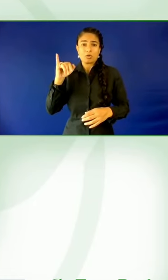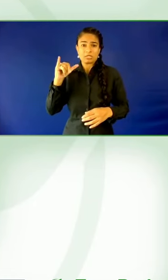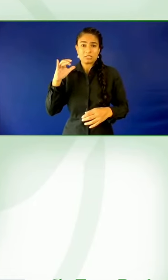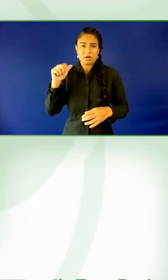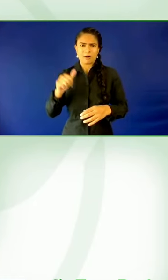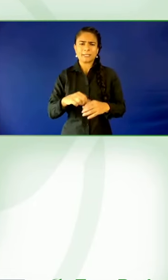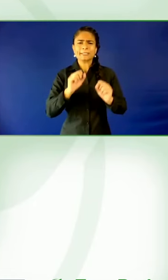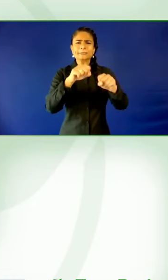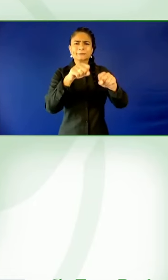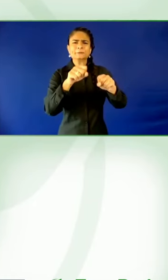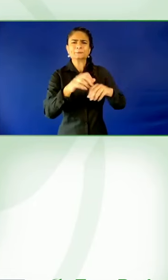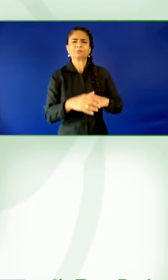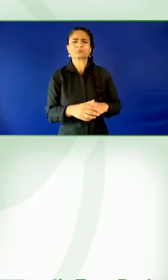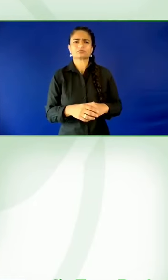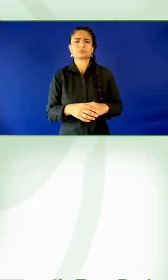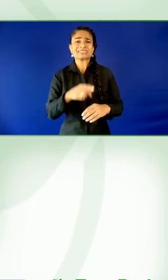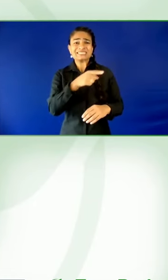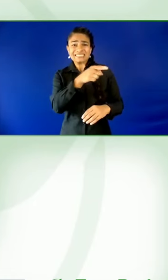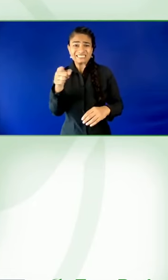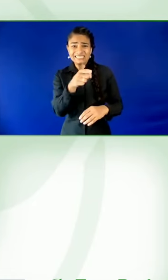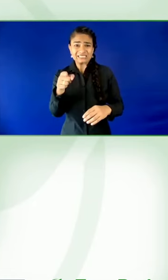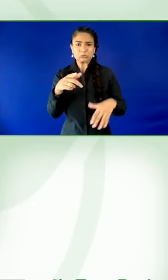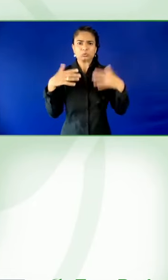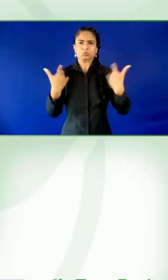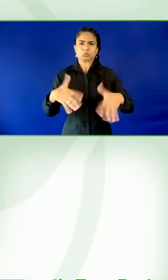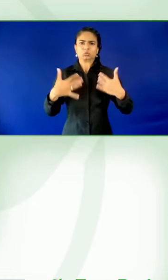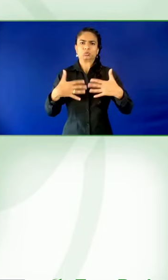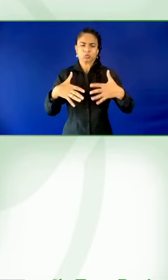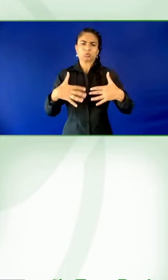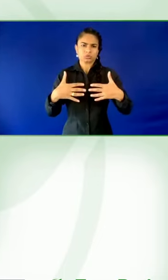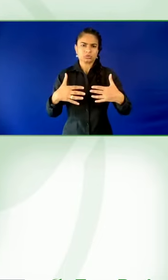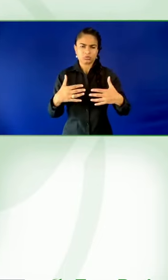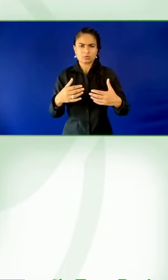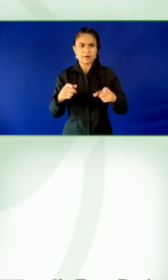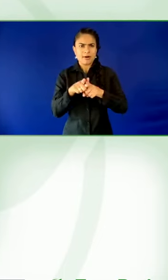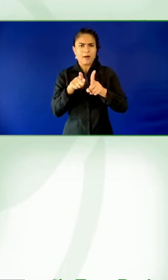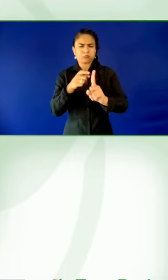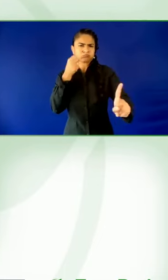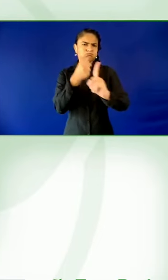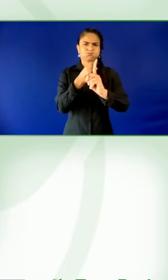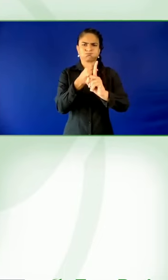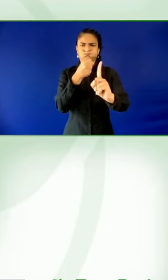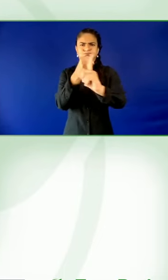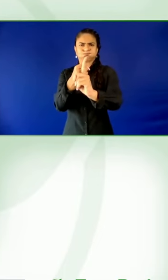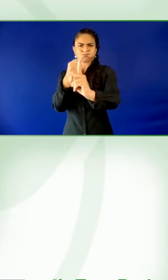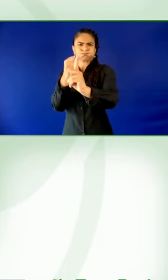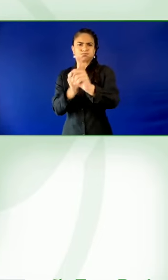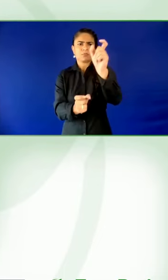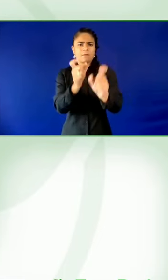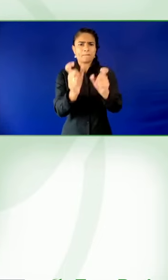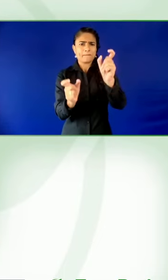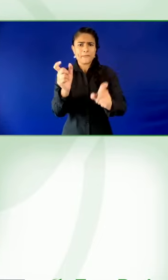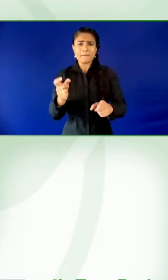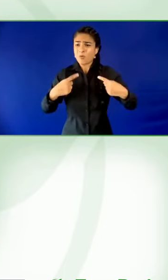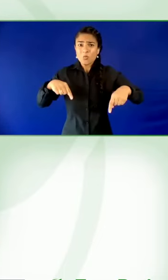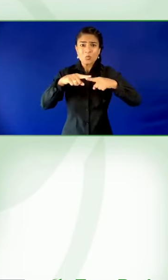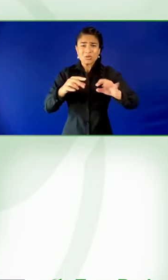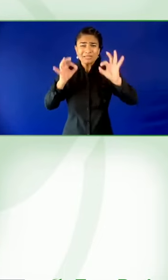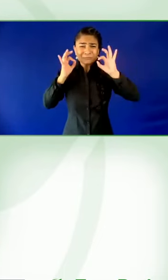disabilities, how they bank, you know, the investments that they have within